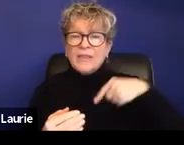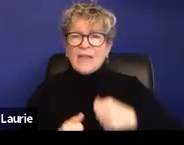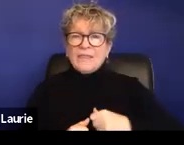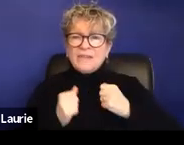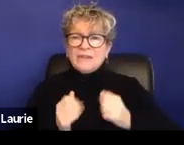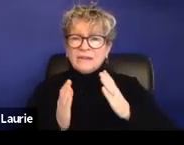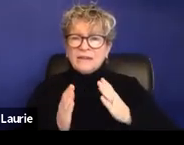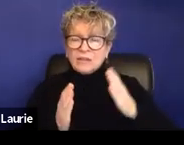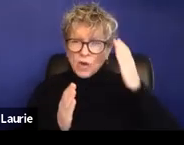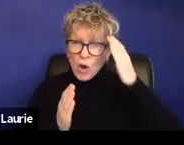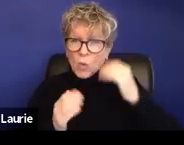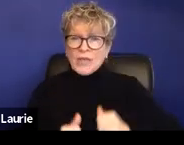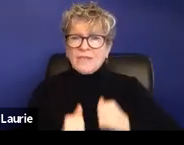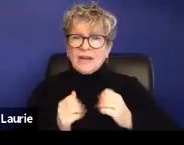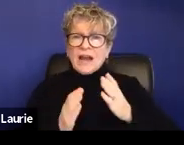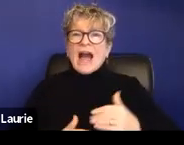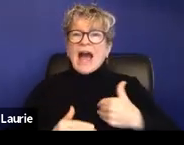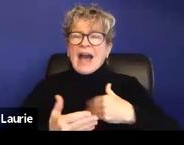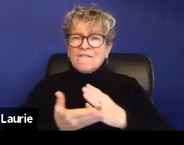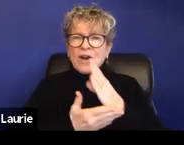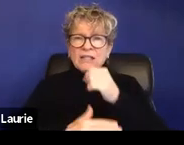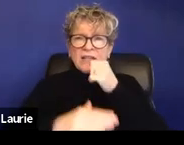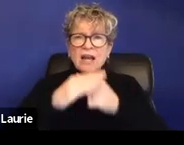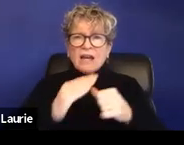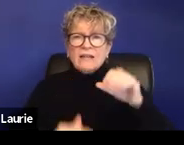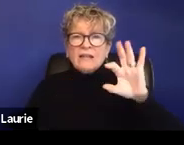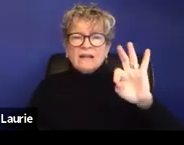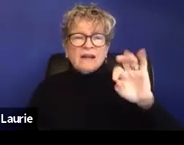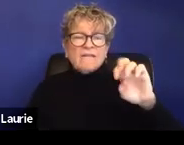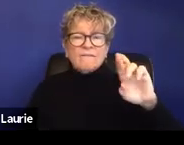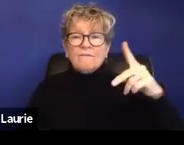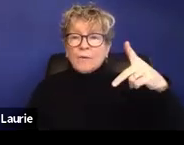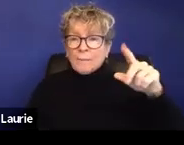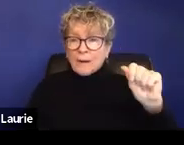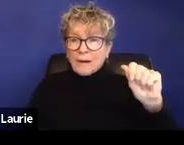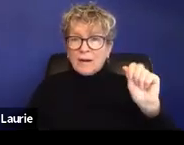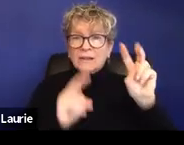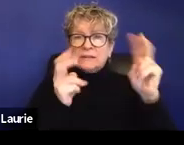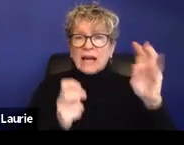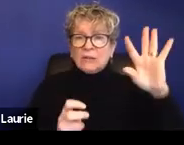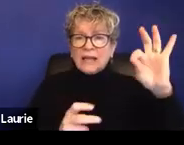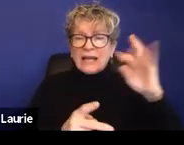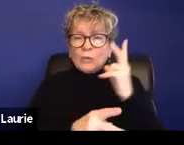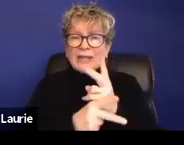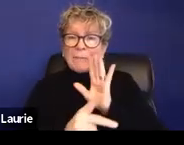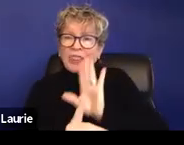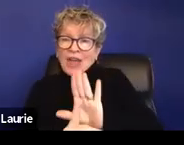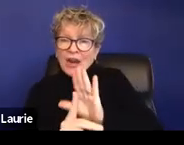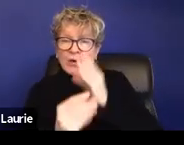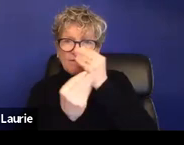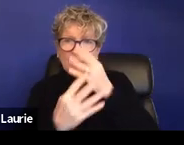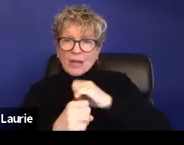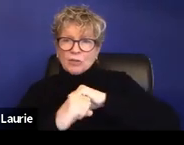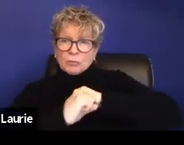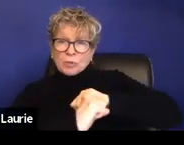has rights under FERPA, under Title IX to try to keep that information protected. And I think the